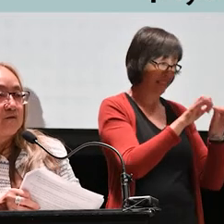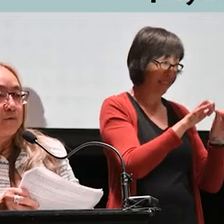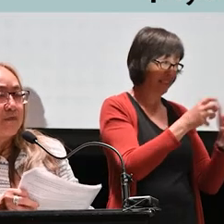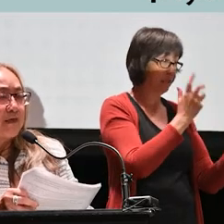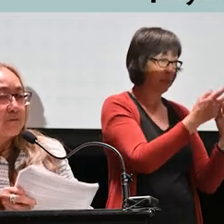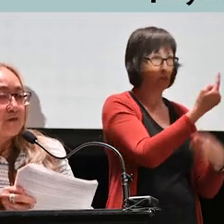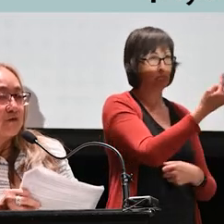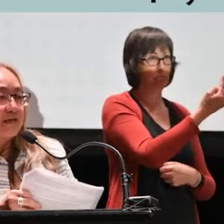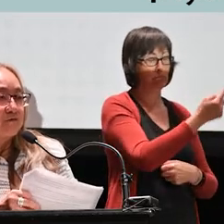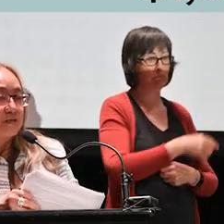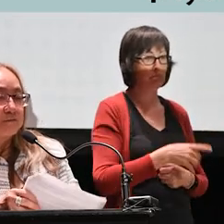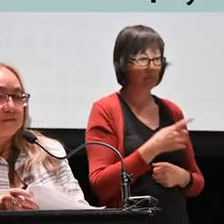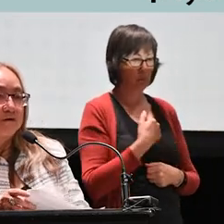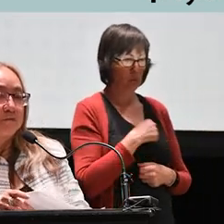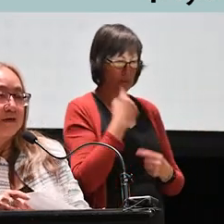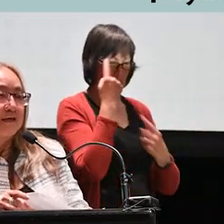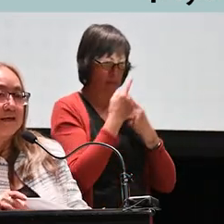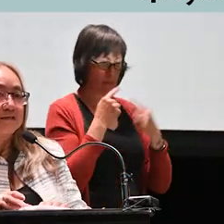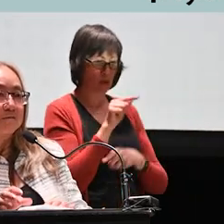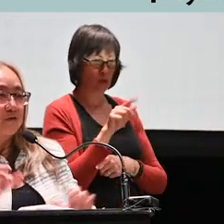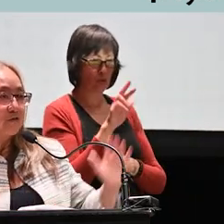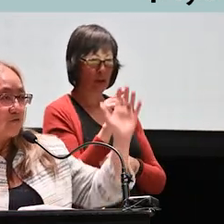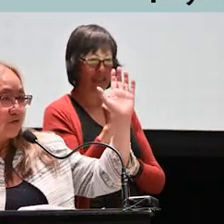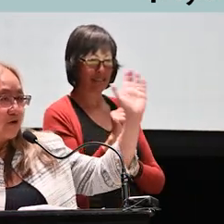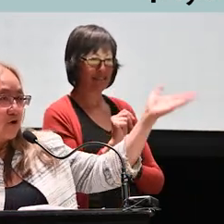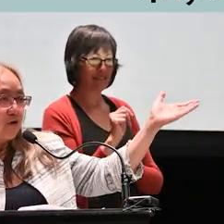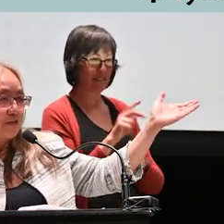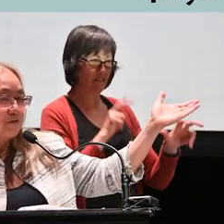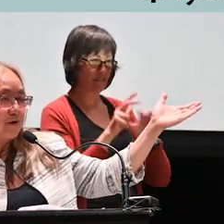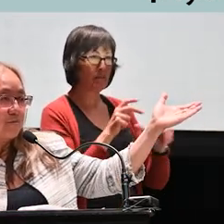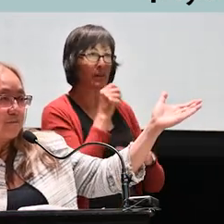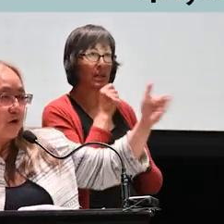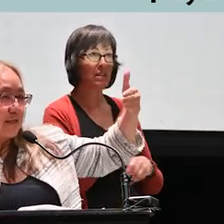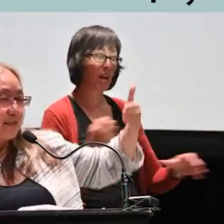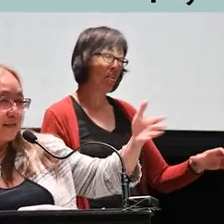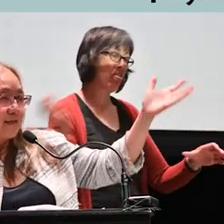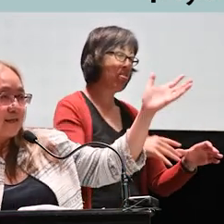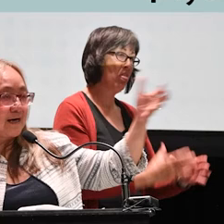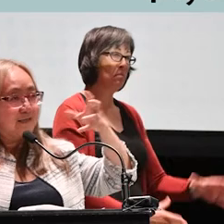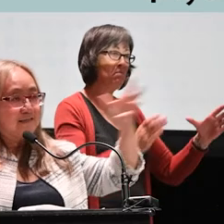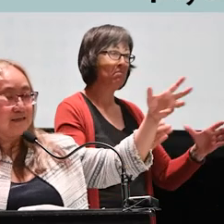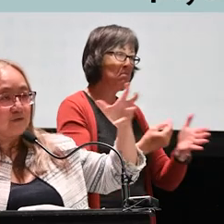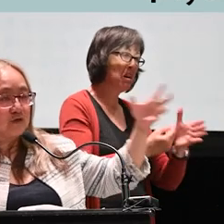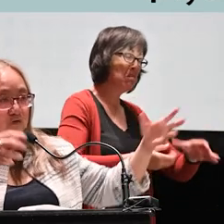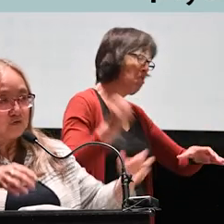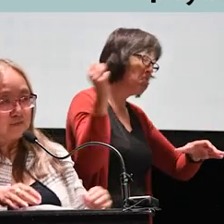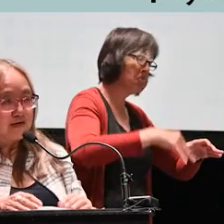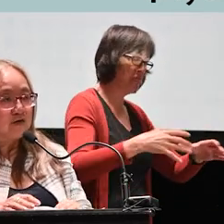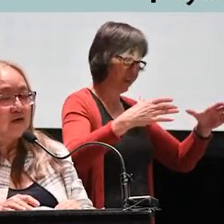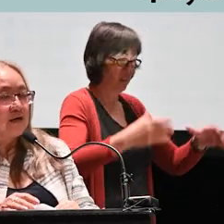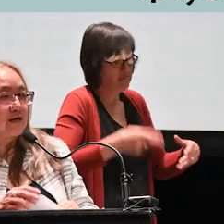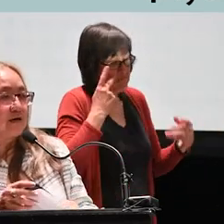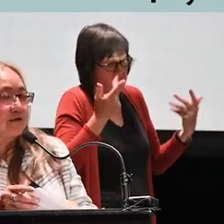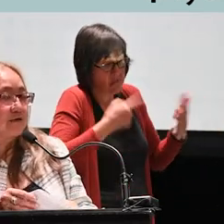when we think about the grant investments that we make, it isn't about just throwing it all into one big pot and then kind of seeing where it goes from